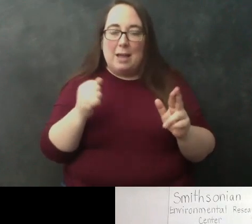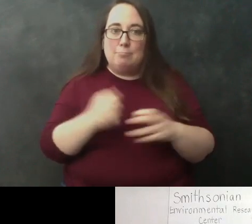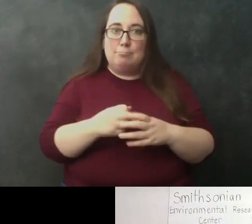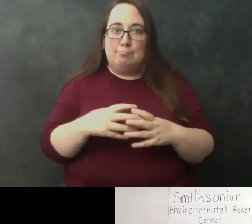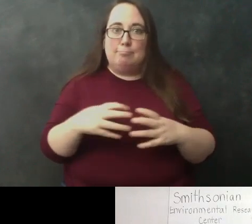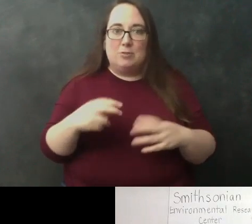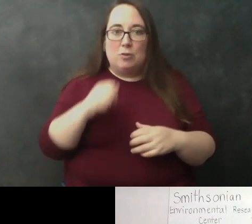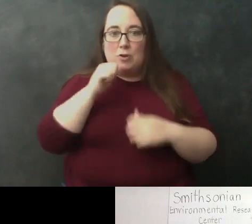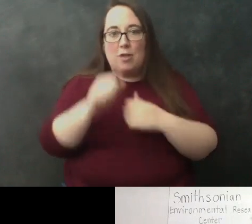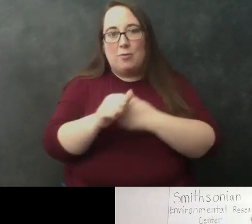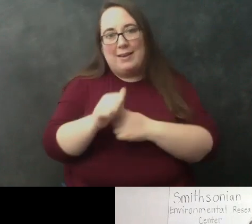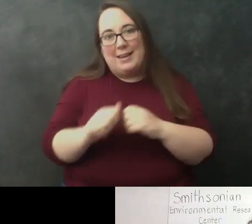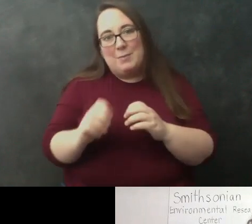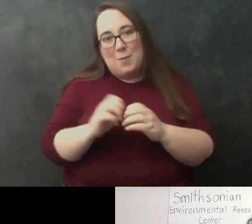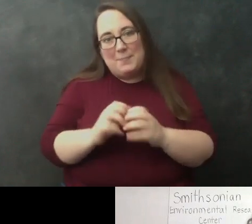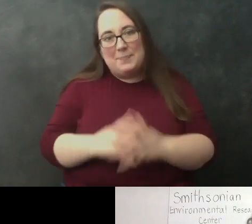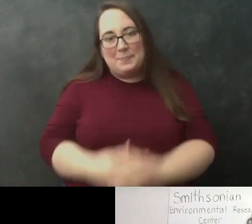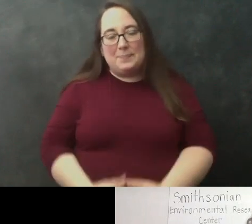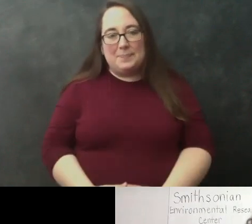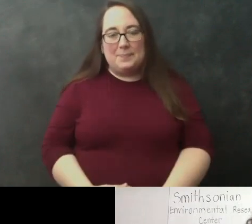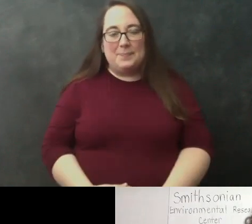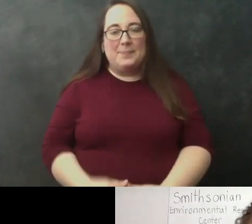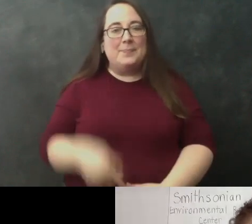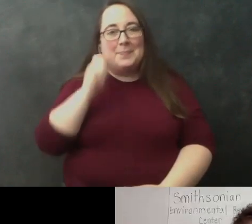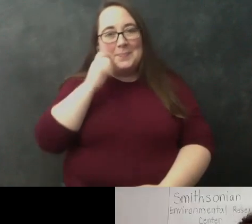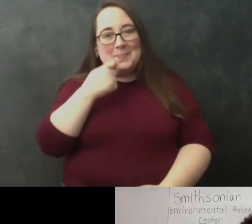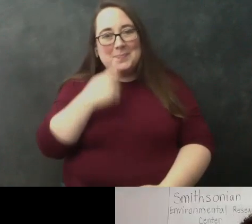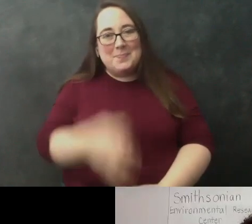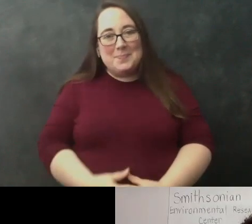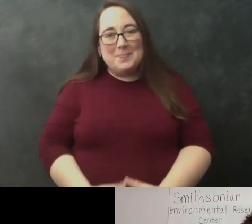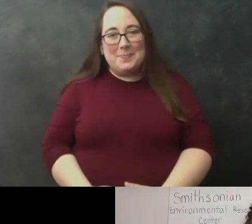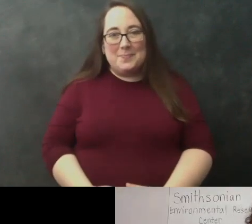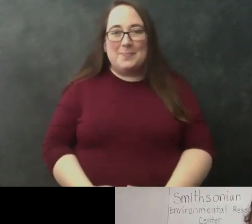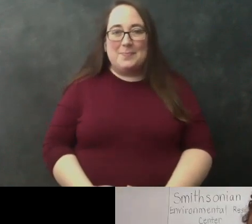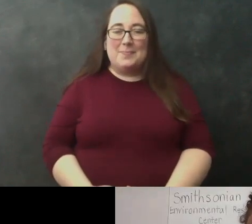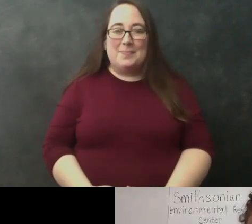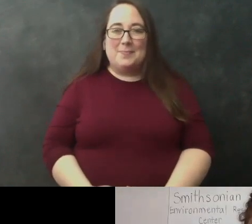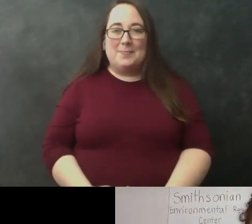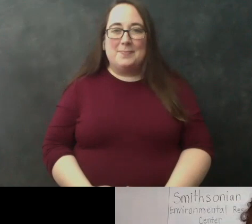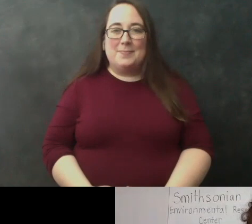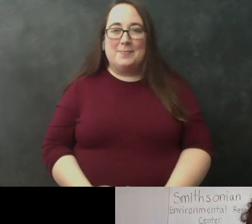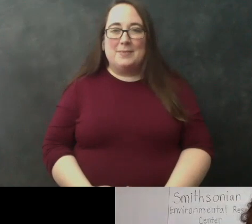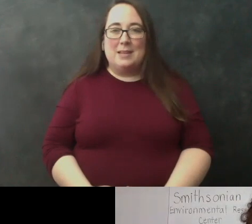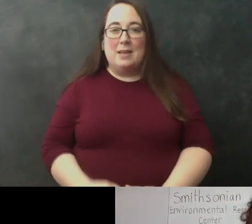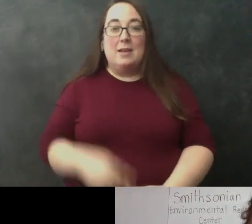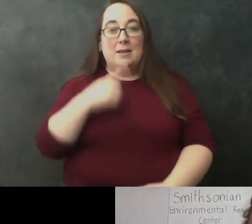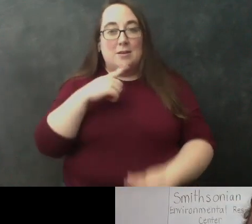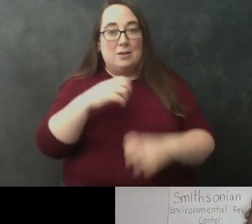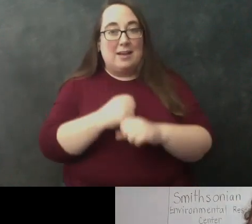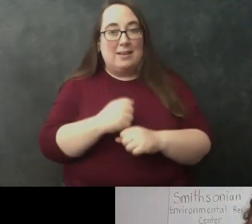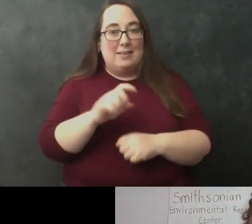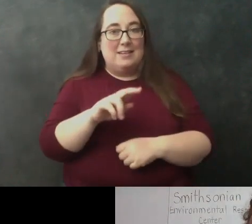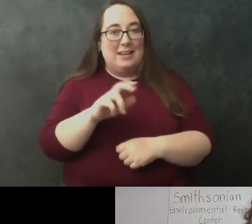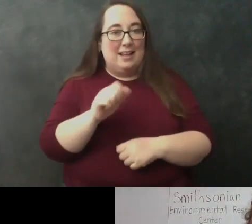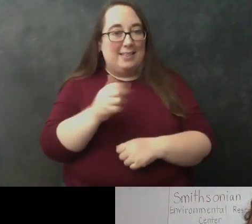longer threatened or in danger that's so cool that's really cool so you said that you can get dna from the things